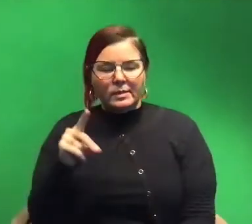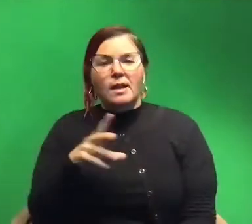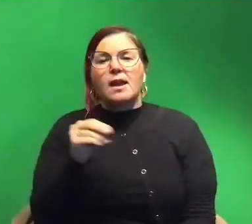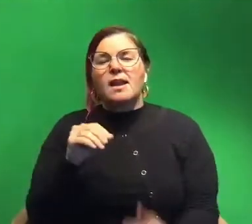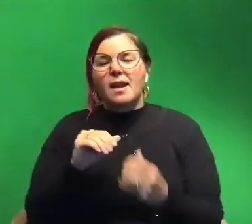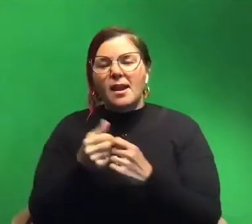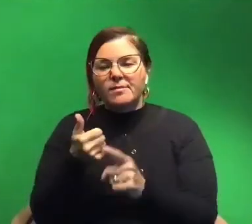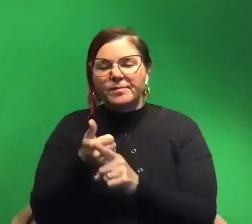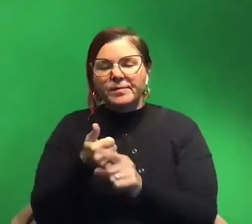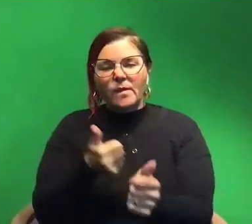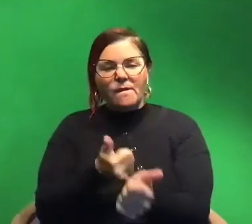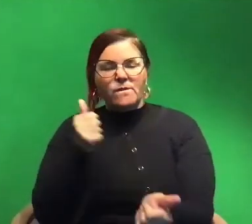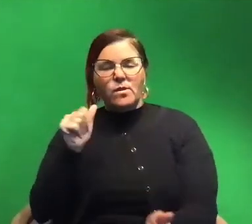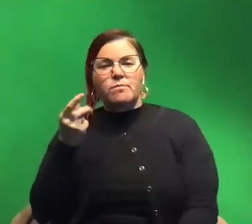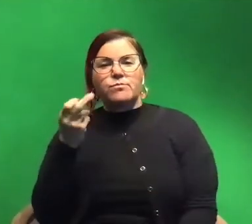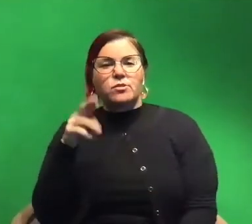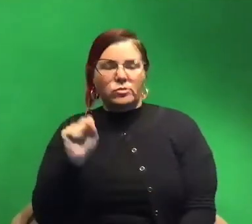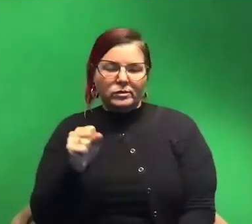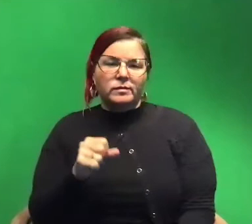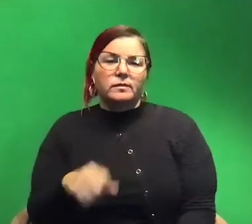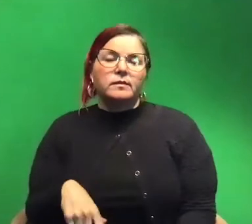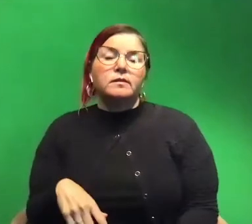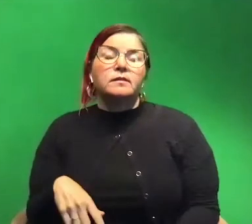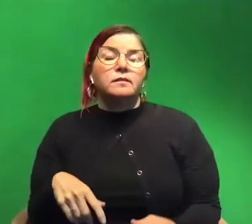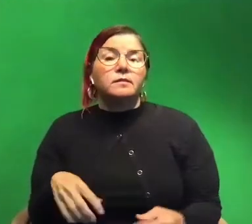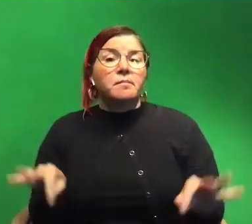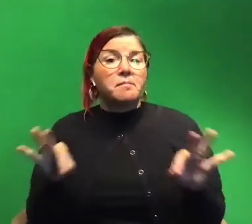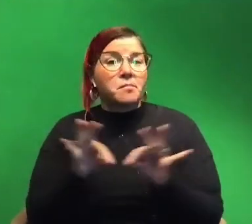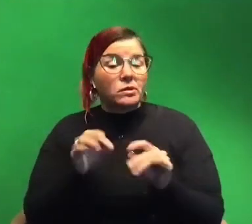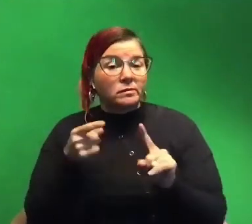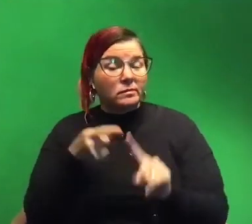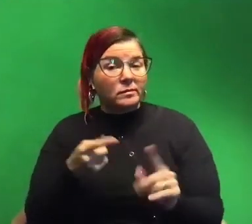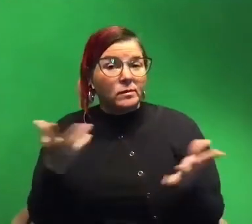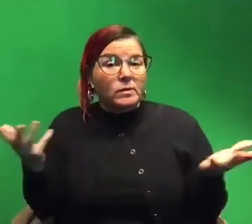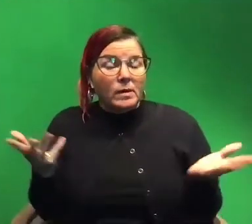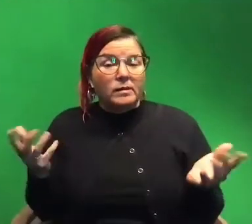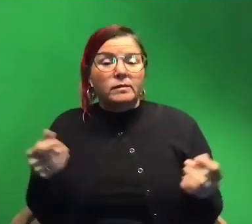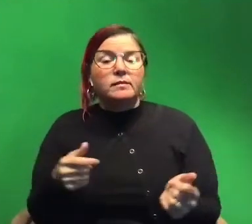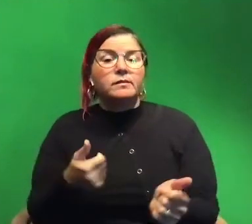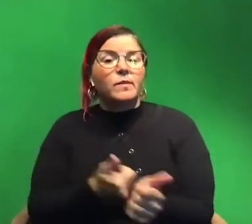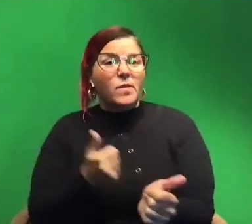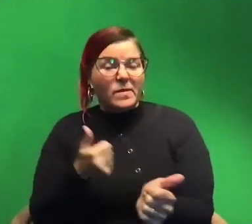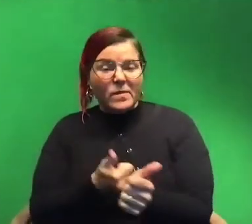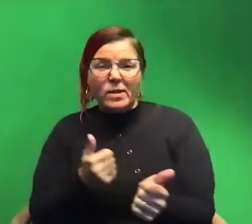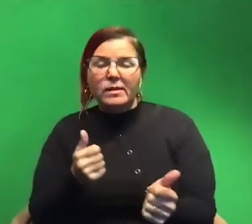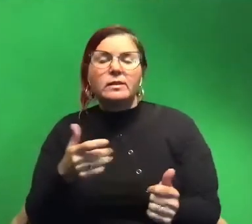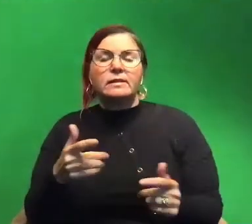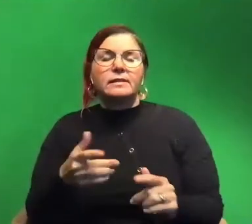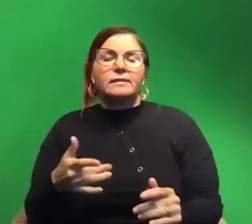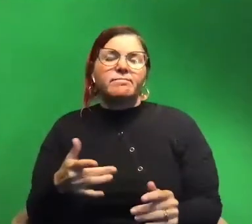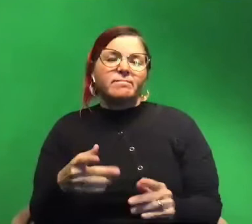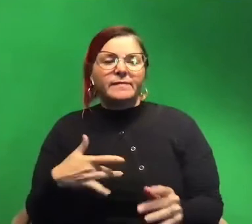squid avoid predators. So of course a big part of how squid avoid predators is by using their different sensory systems.